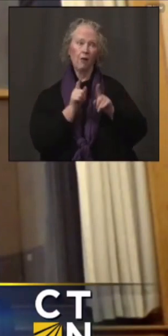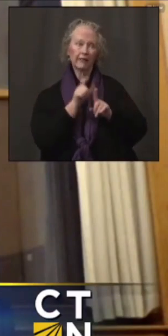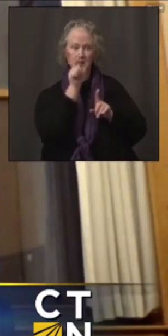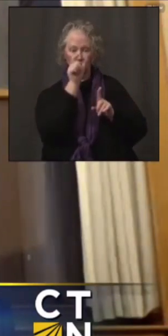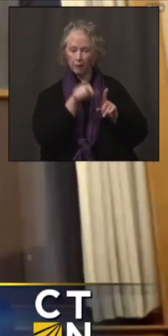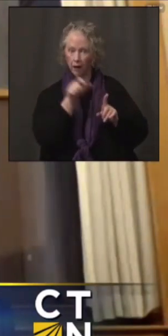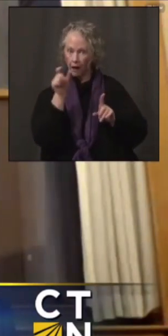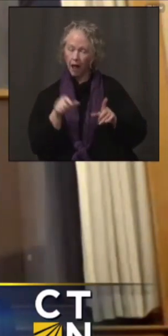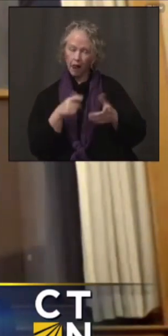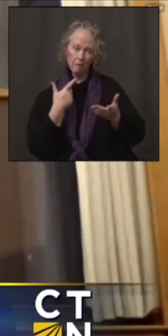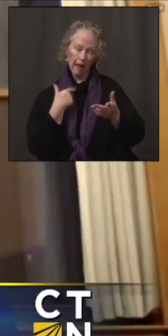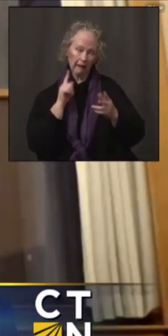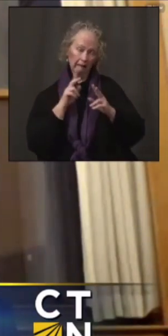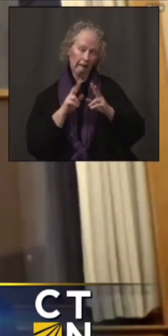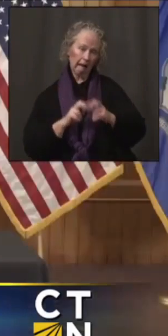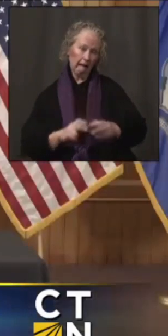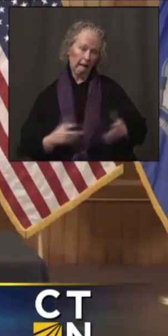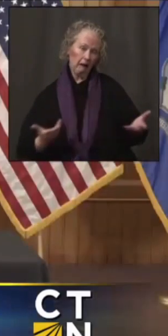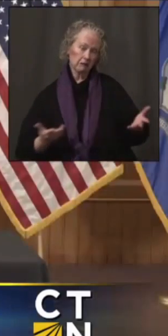we could take a look at that.